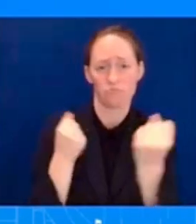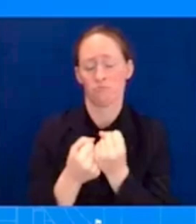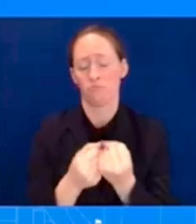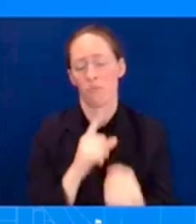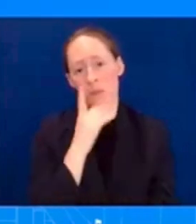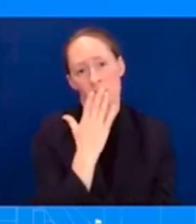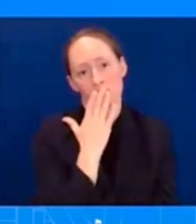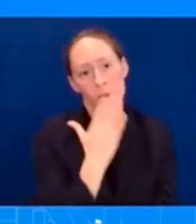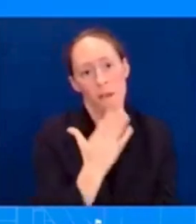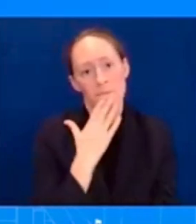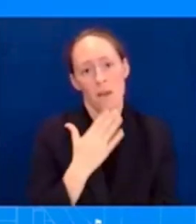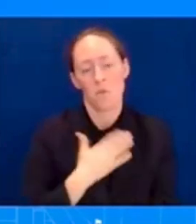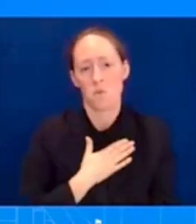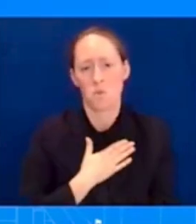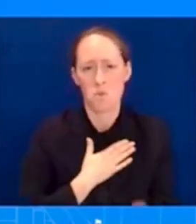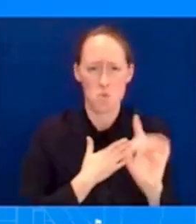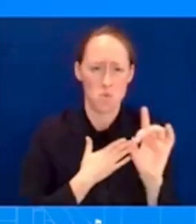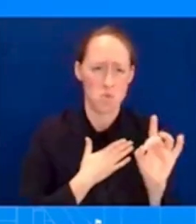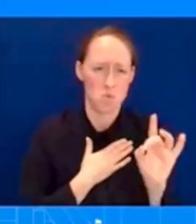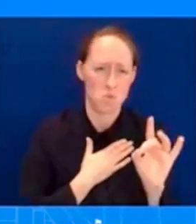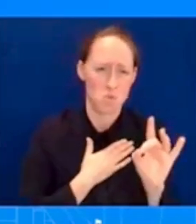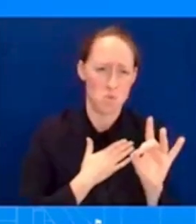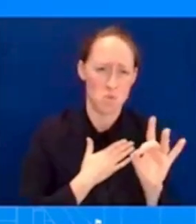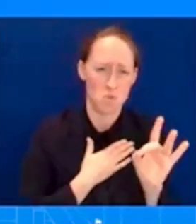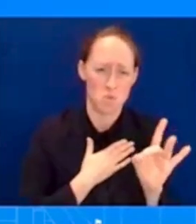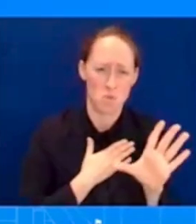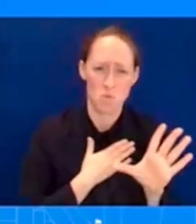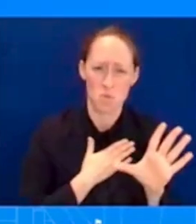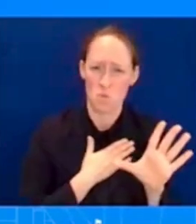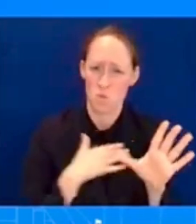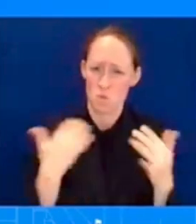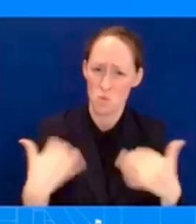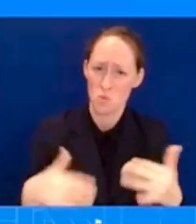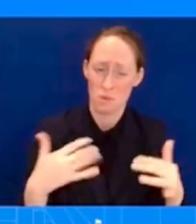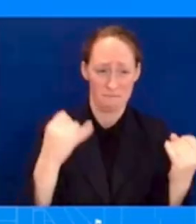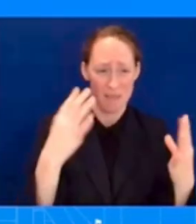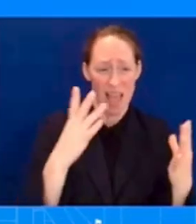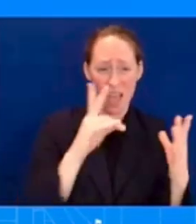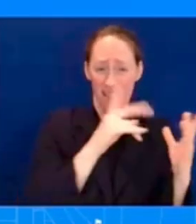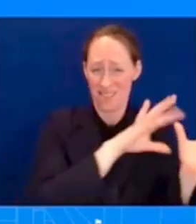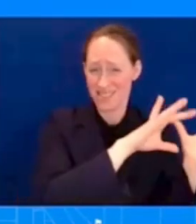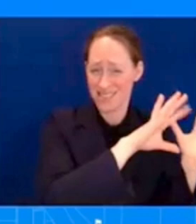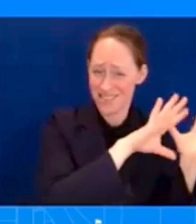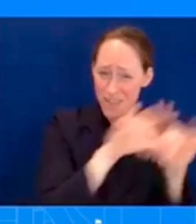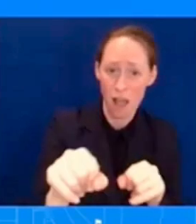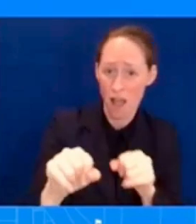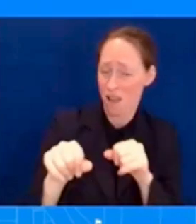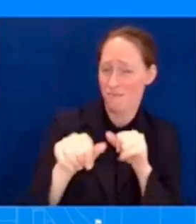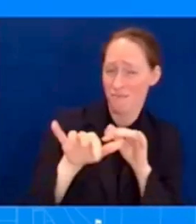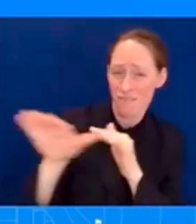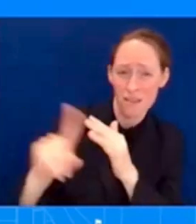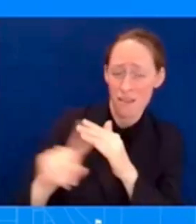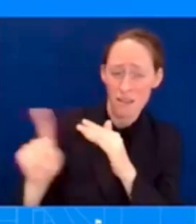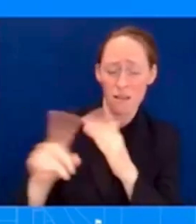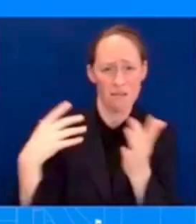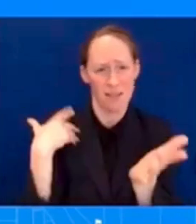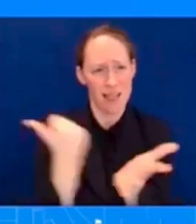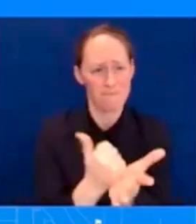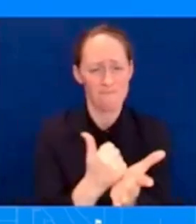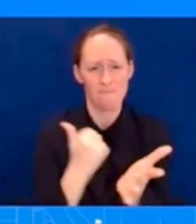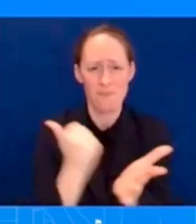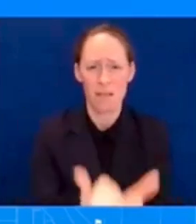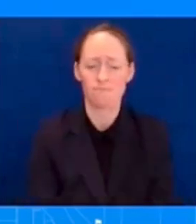continue as we work together to make sure that the Ukrainian people have everything that they need to continue to fight bravely for their freedom.